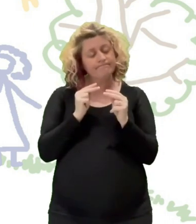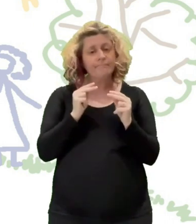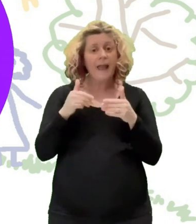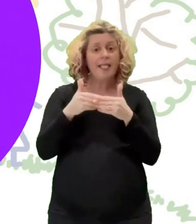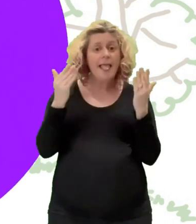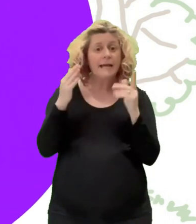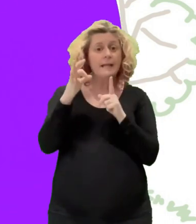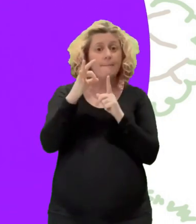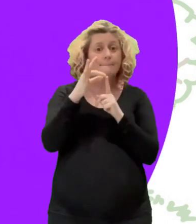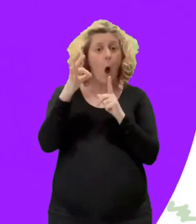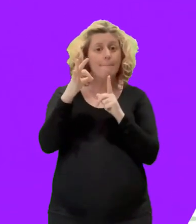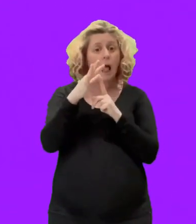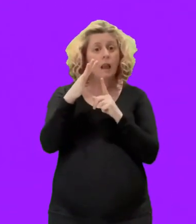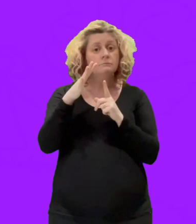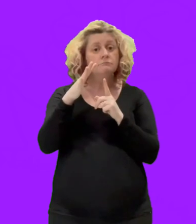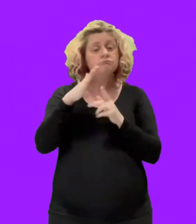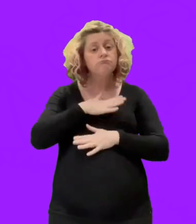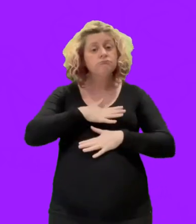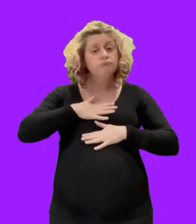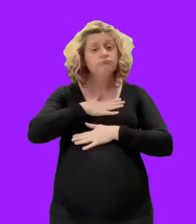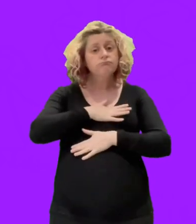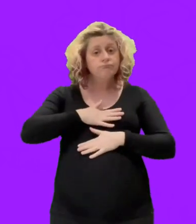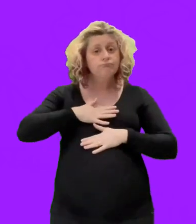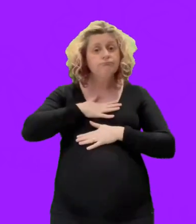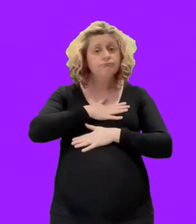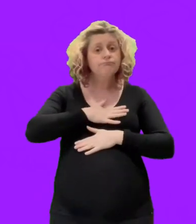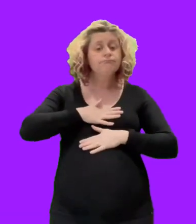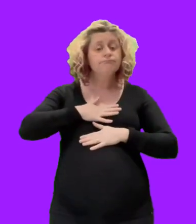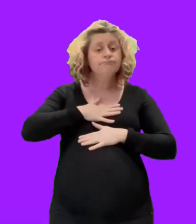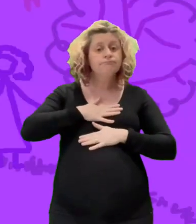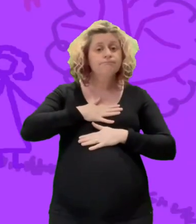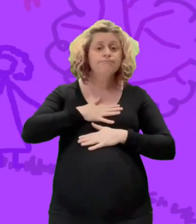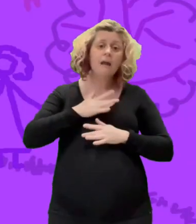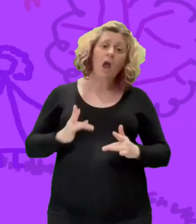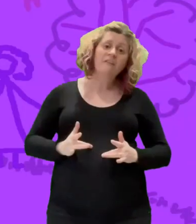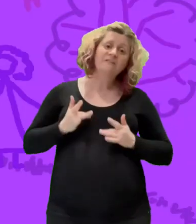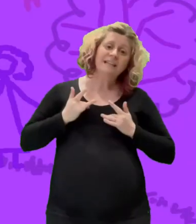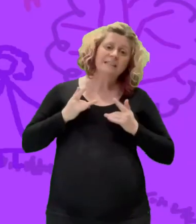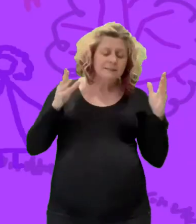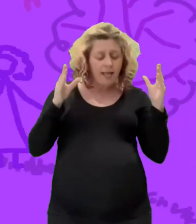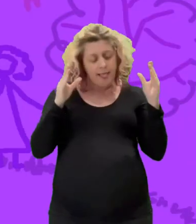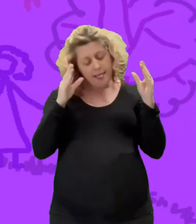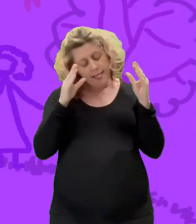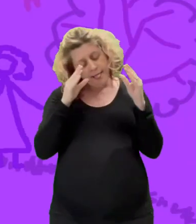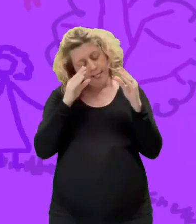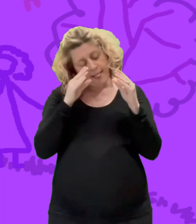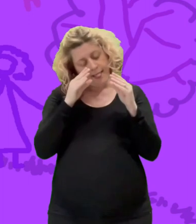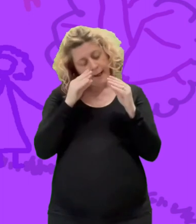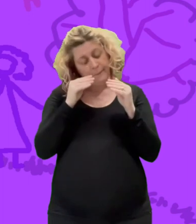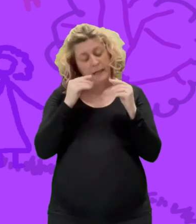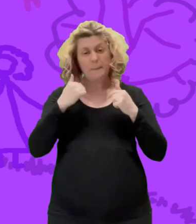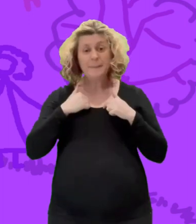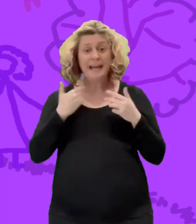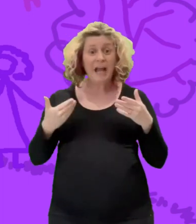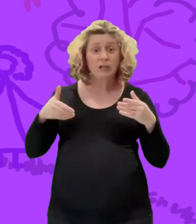when I feel sleepy I